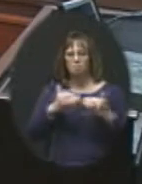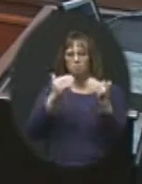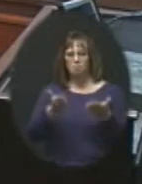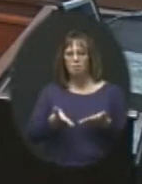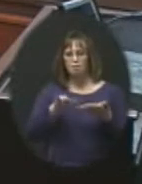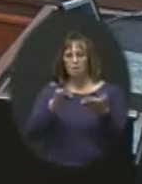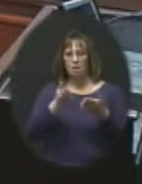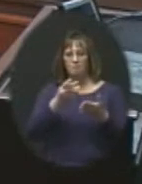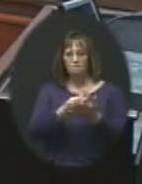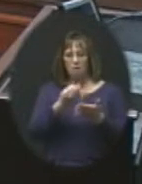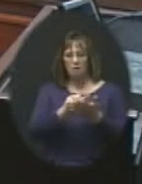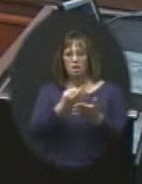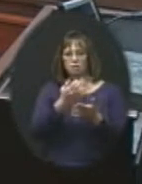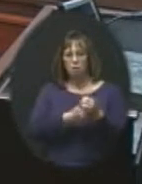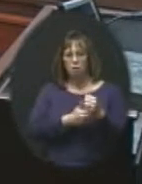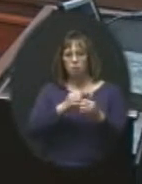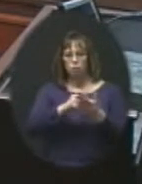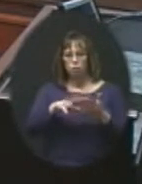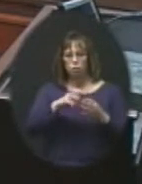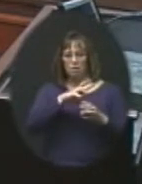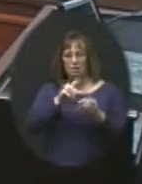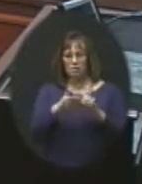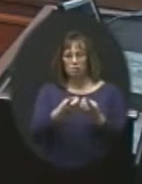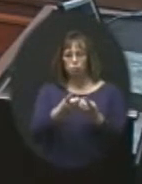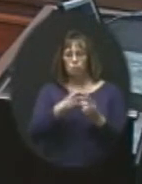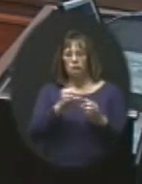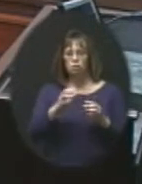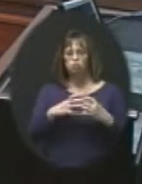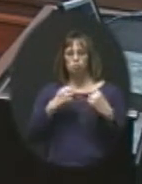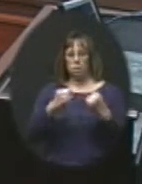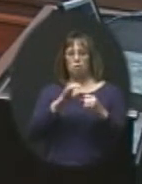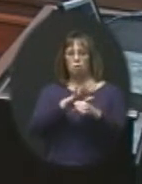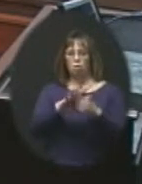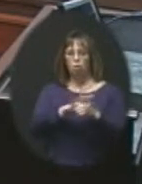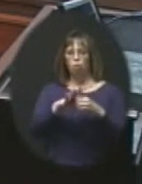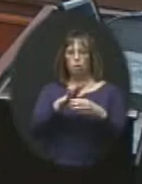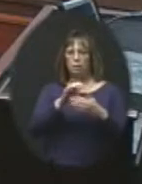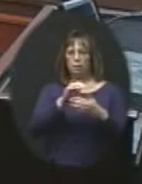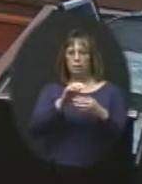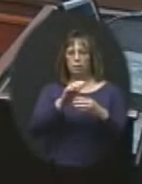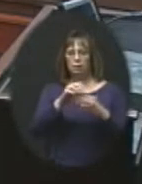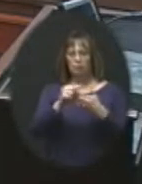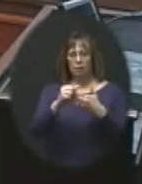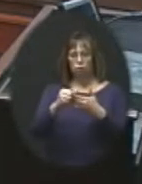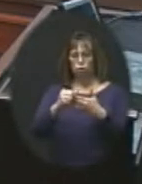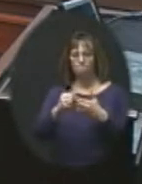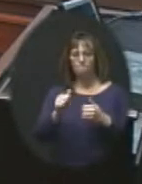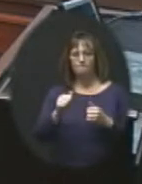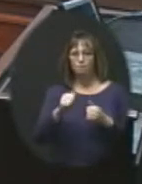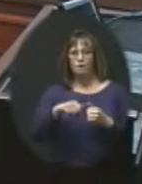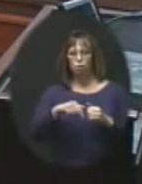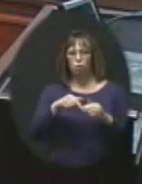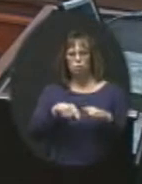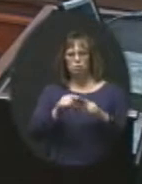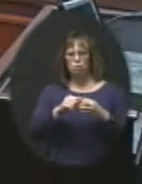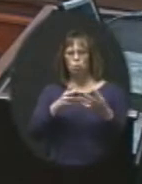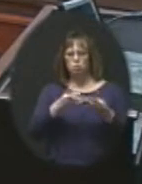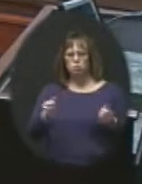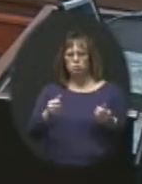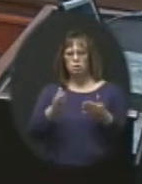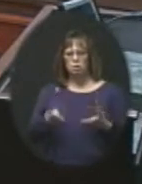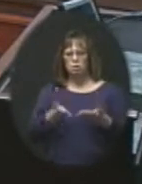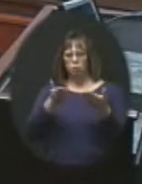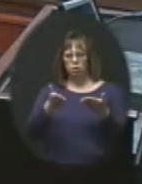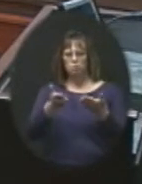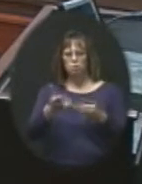finance for every child in the district, and strengthening local leadership. During this year's delegate assembly, the resolution will be presented